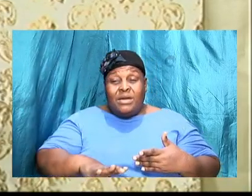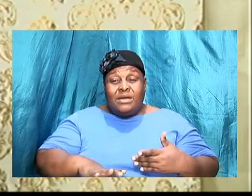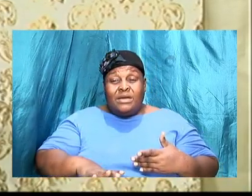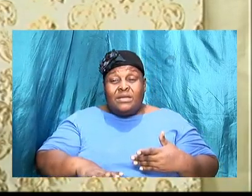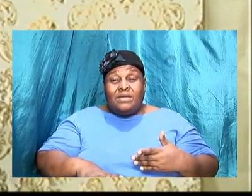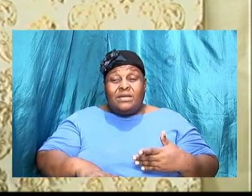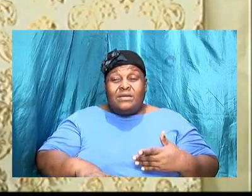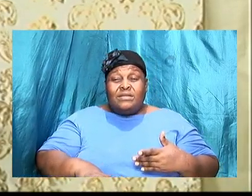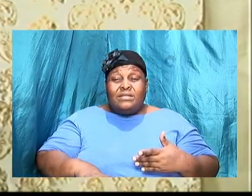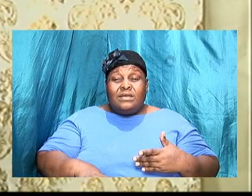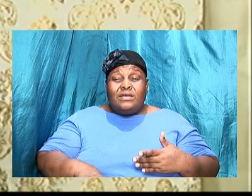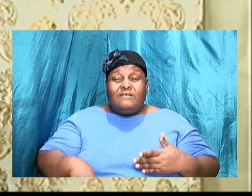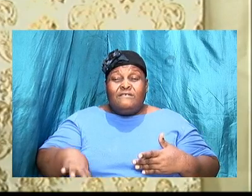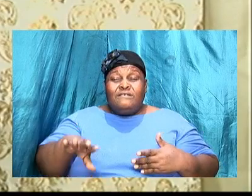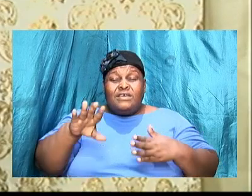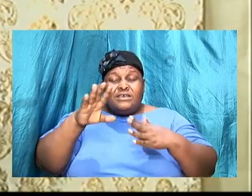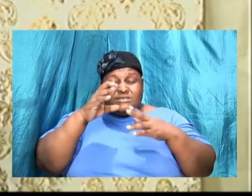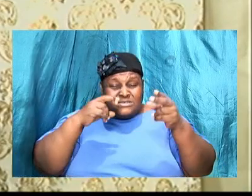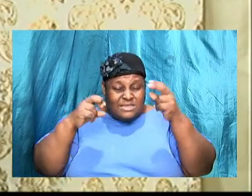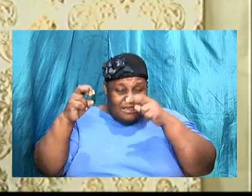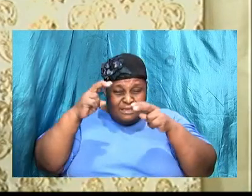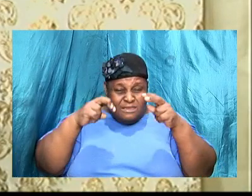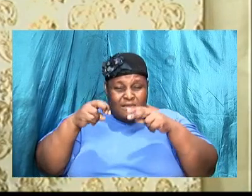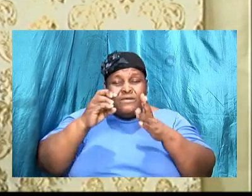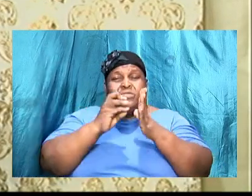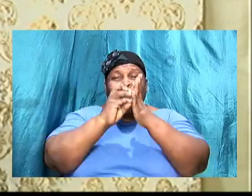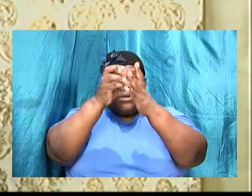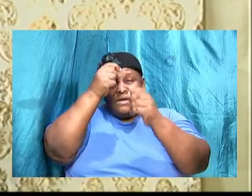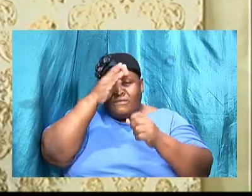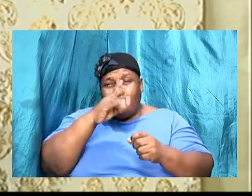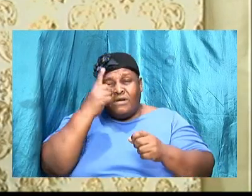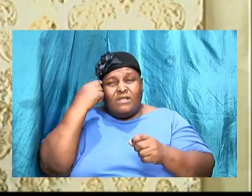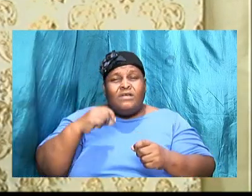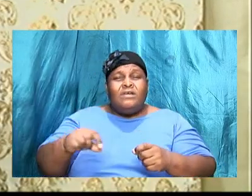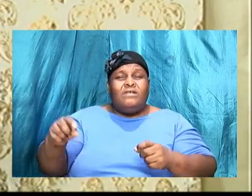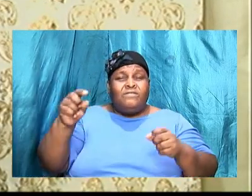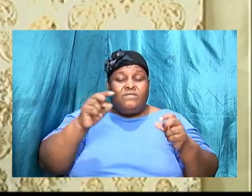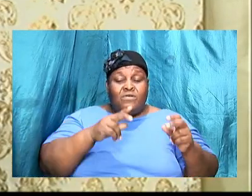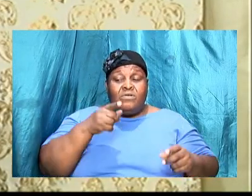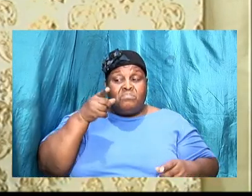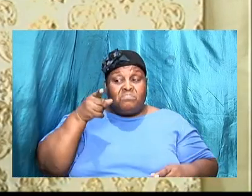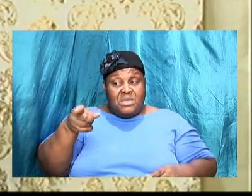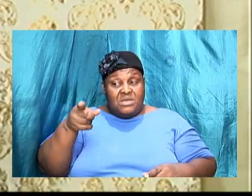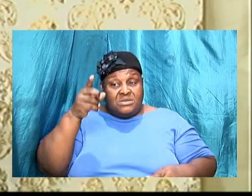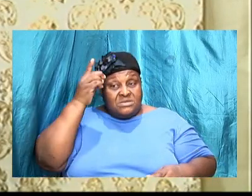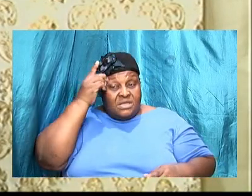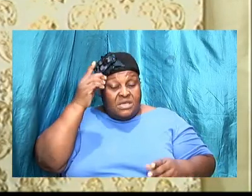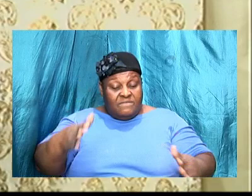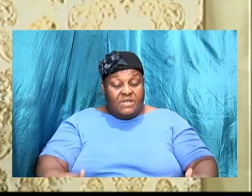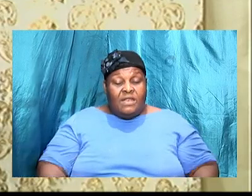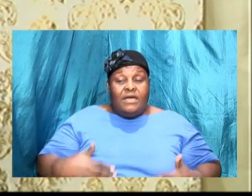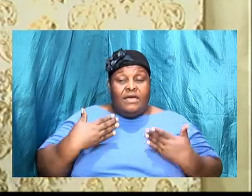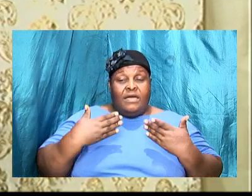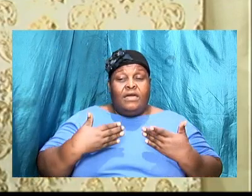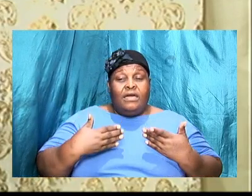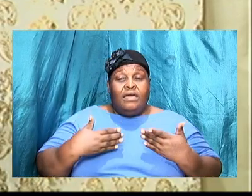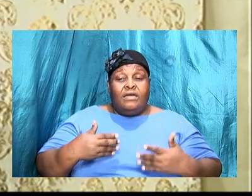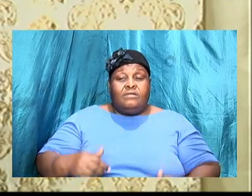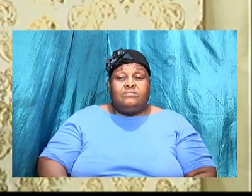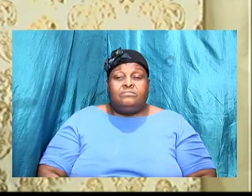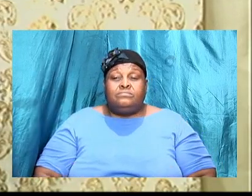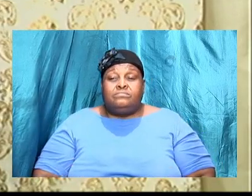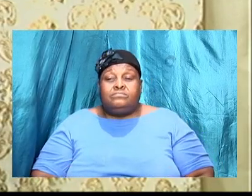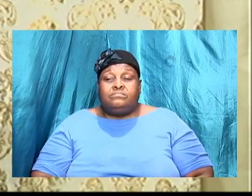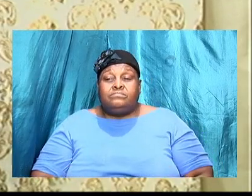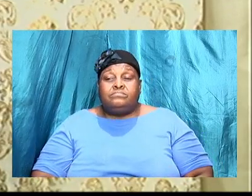sought to know the plan of God for his life especially as it pertains to facing his enemies right we